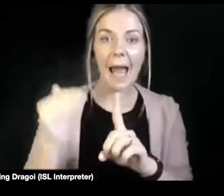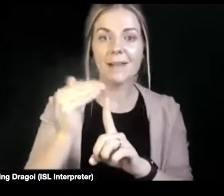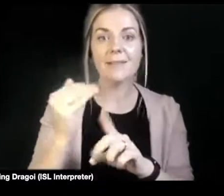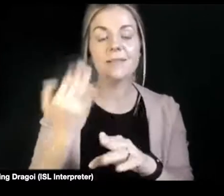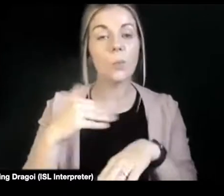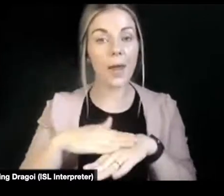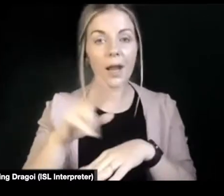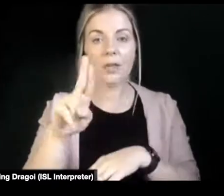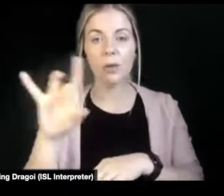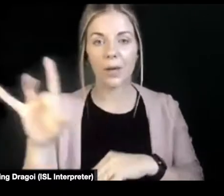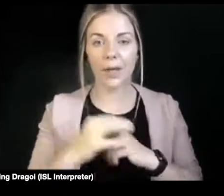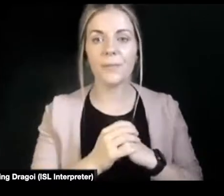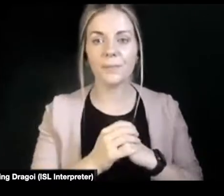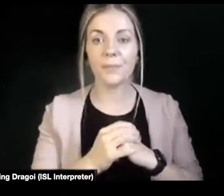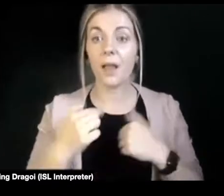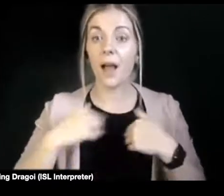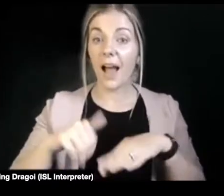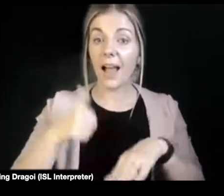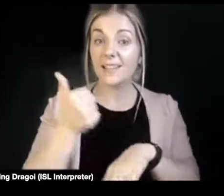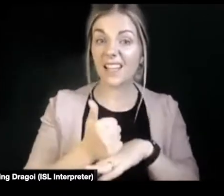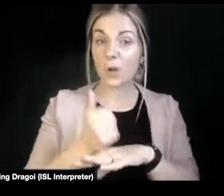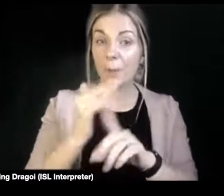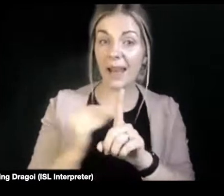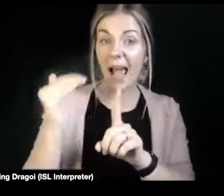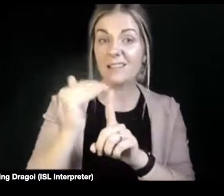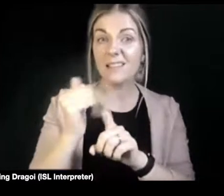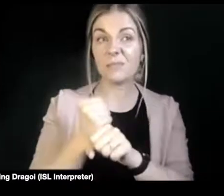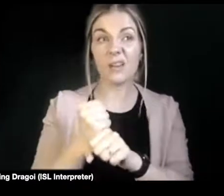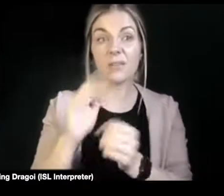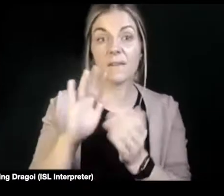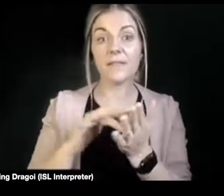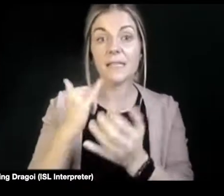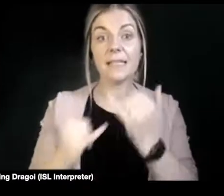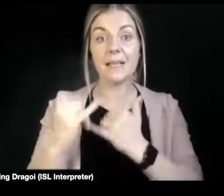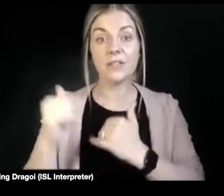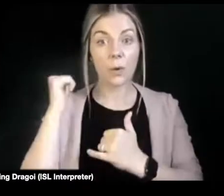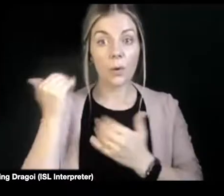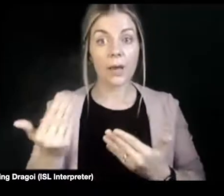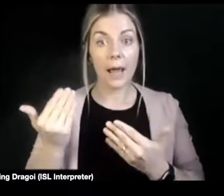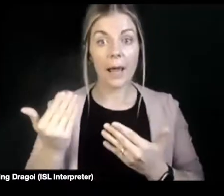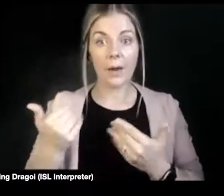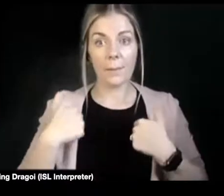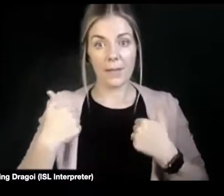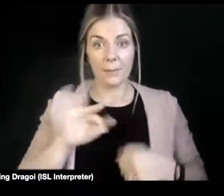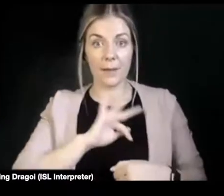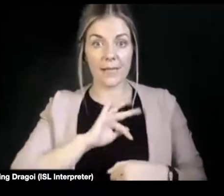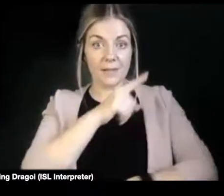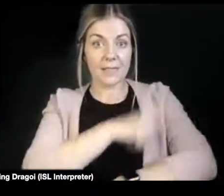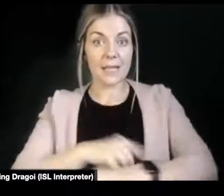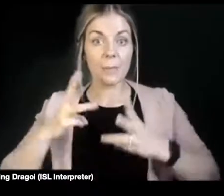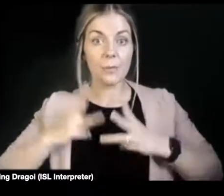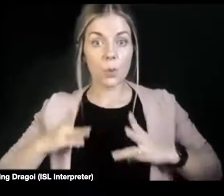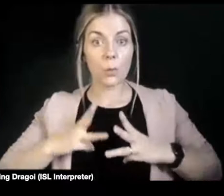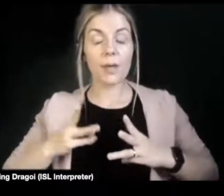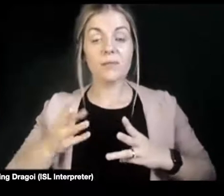So I set up Enhance about 15 years ago now as a disabled woman myself. I was working in care